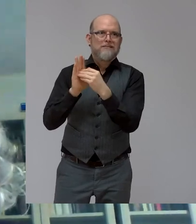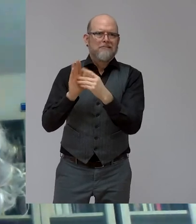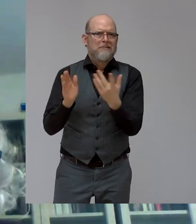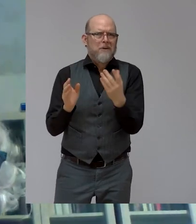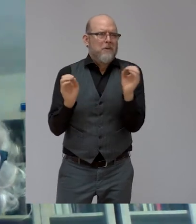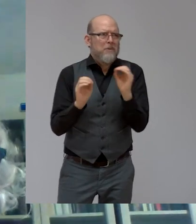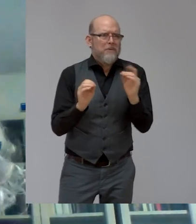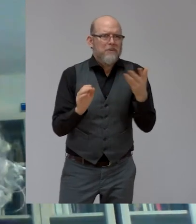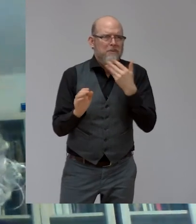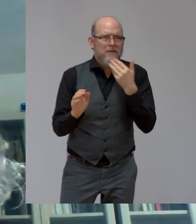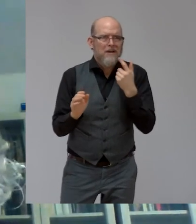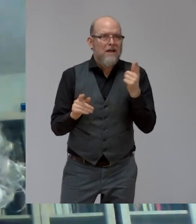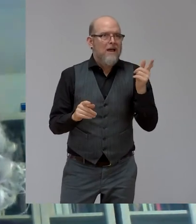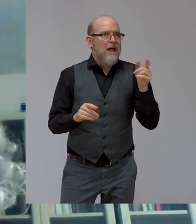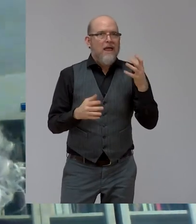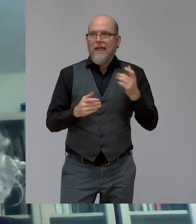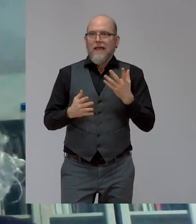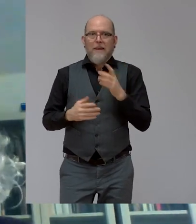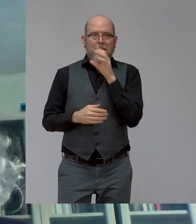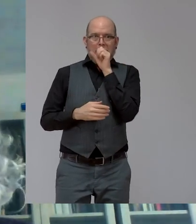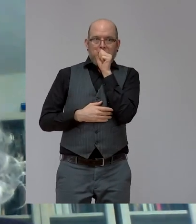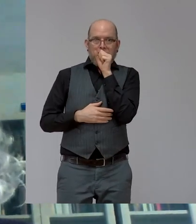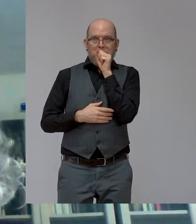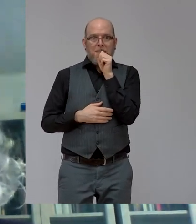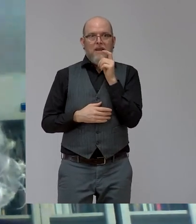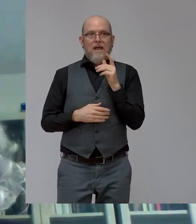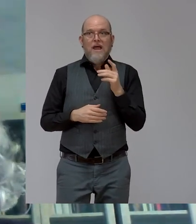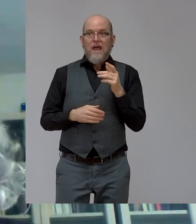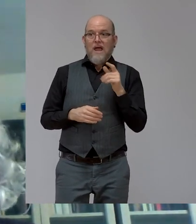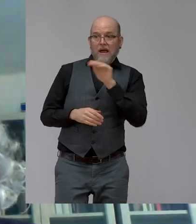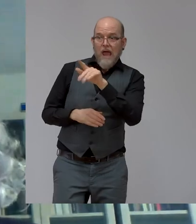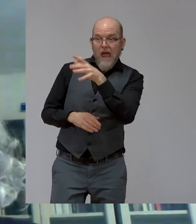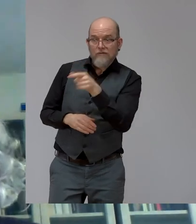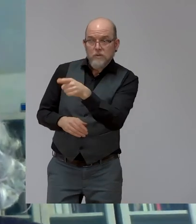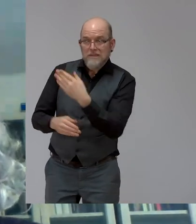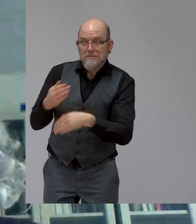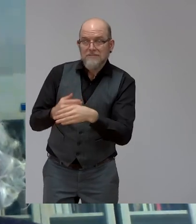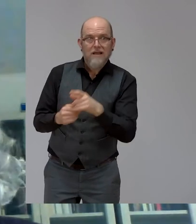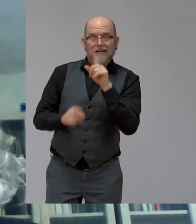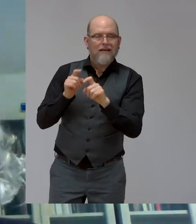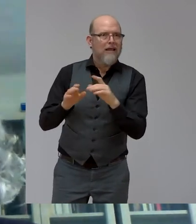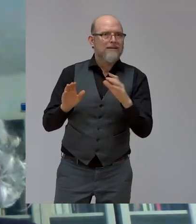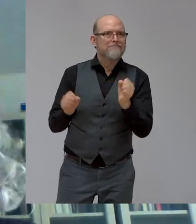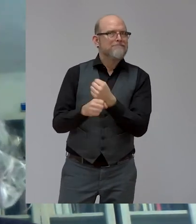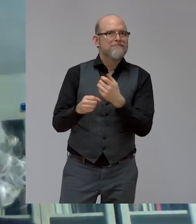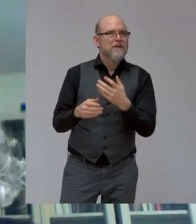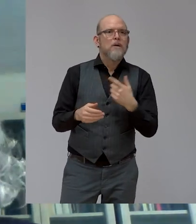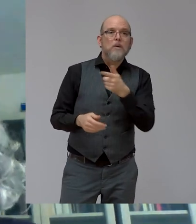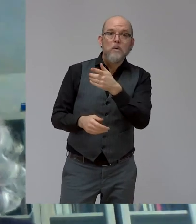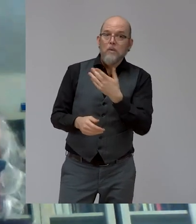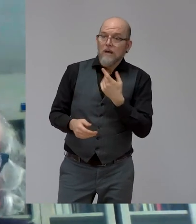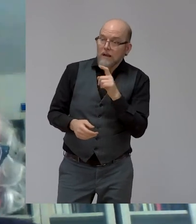confidentiality and privacy point of view whether a person has a disability. You should be asking whether a person requires a reasonable accommodation, and you can,